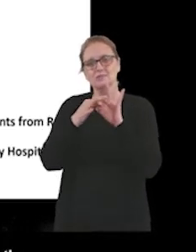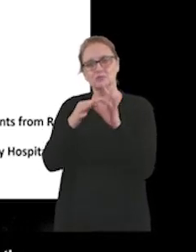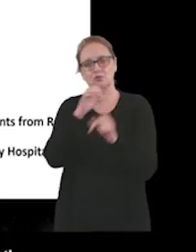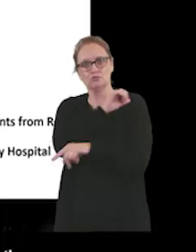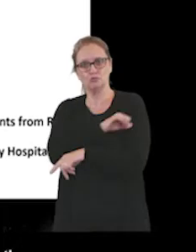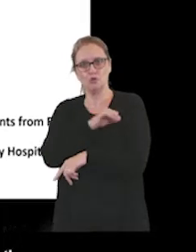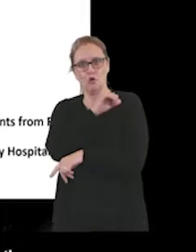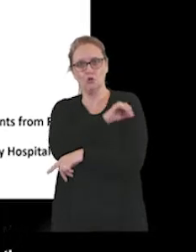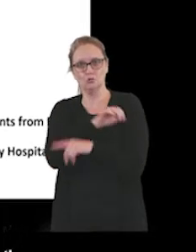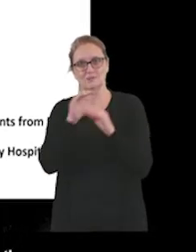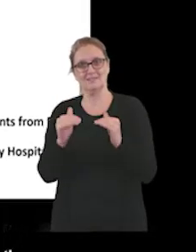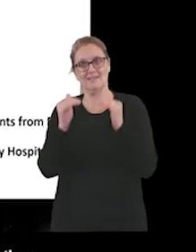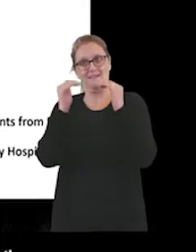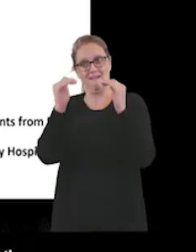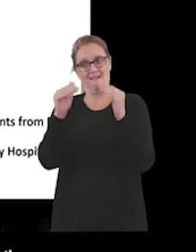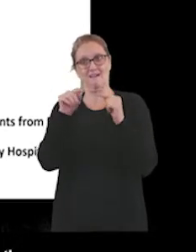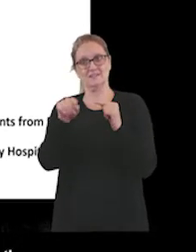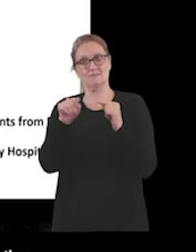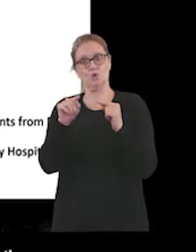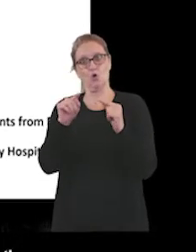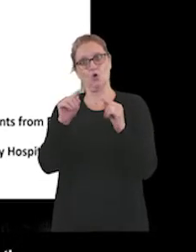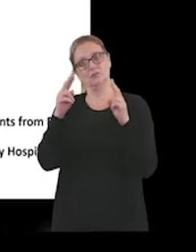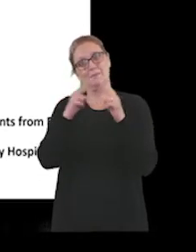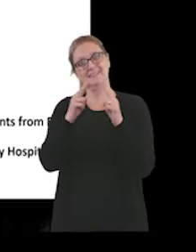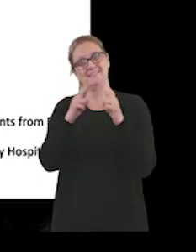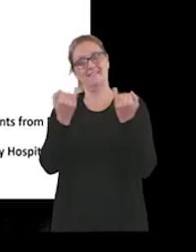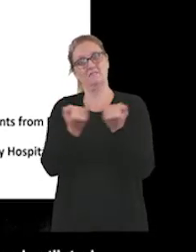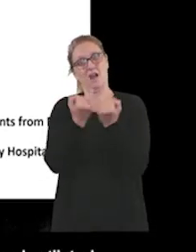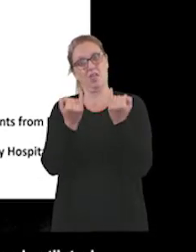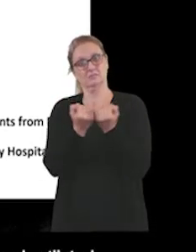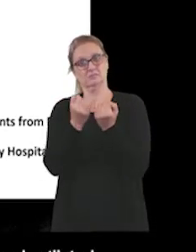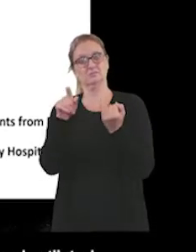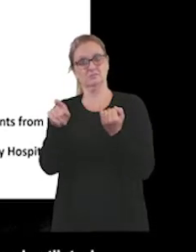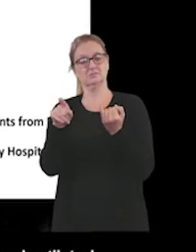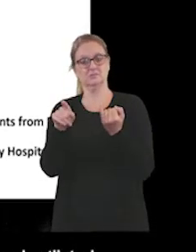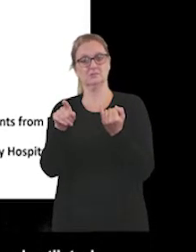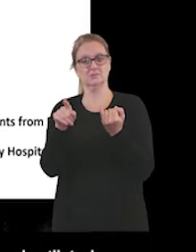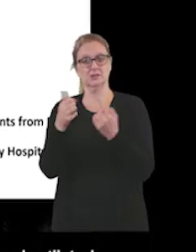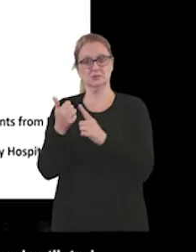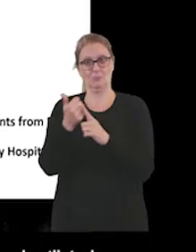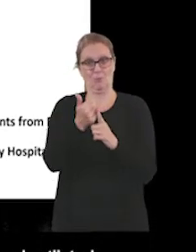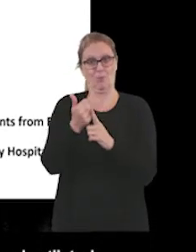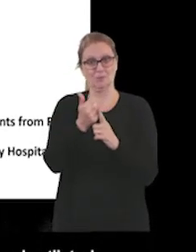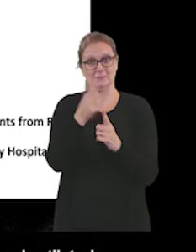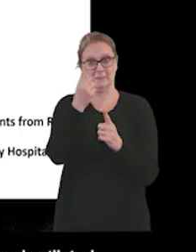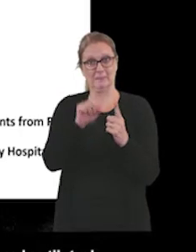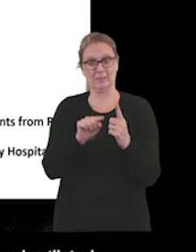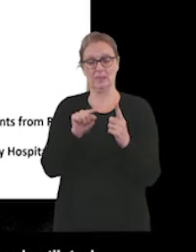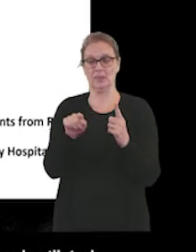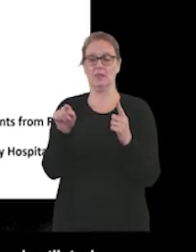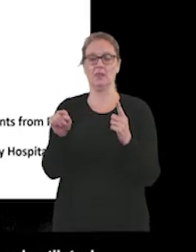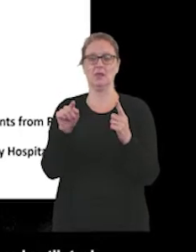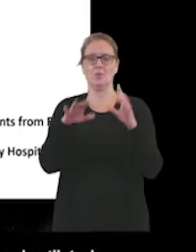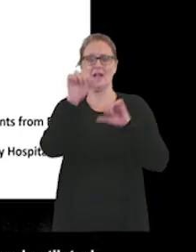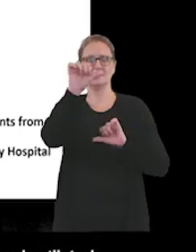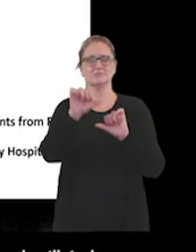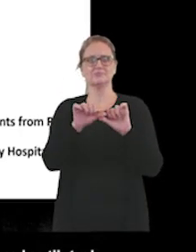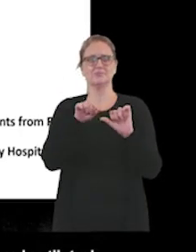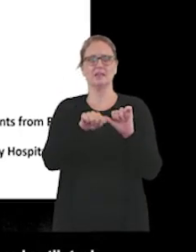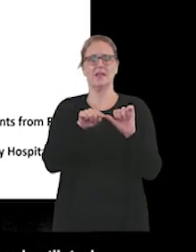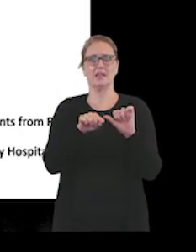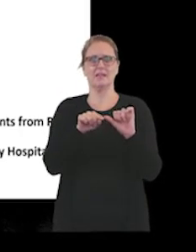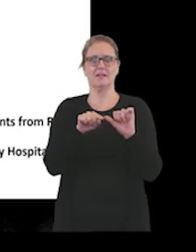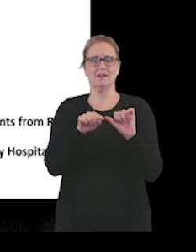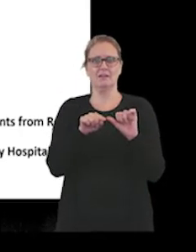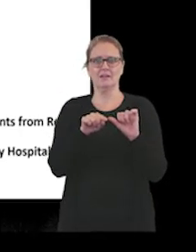highlighting the issues of domestic violence. We had other people that were shortlisted again, which is an achievement